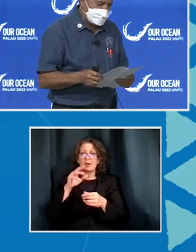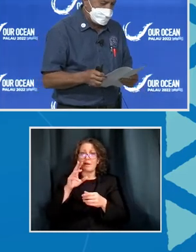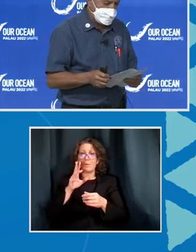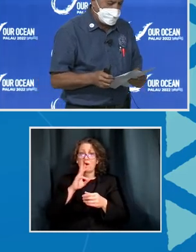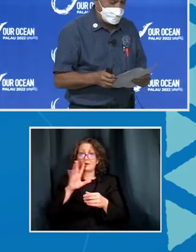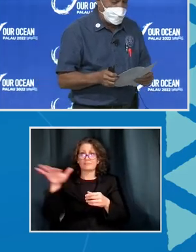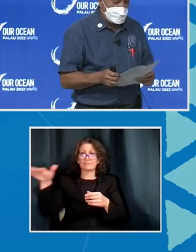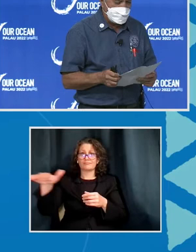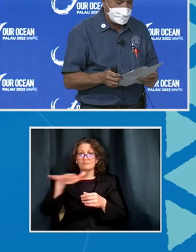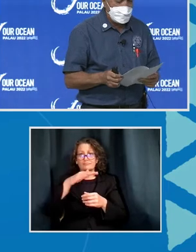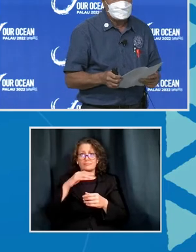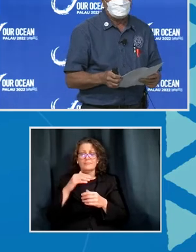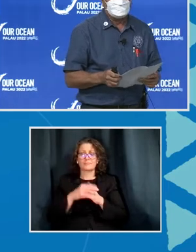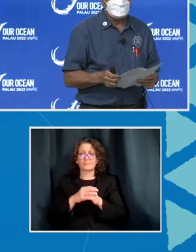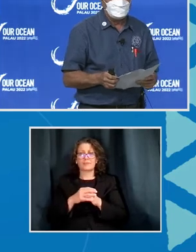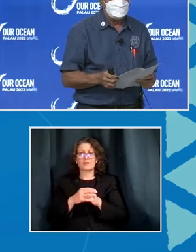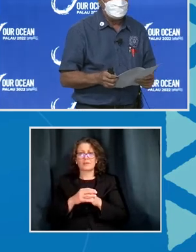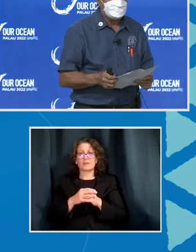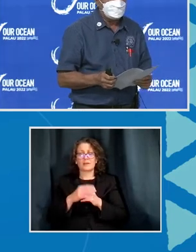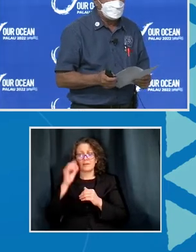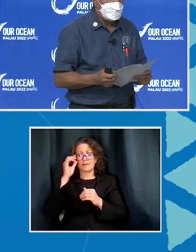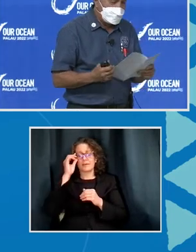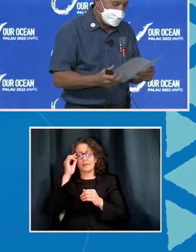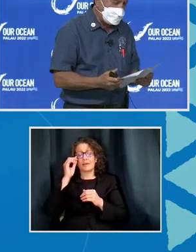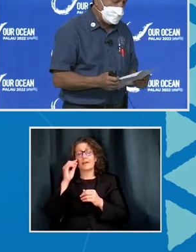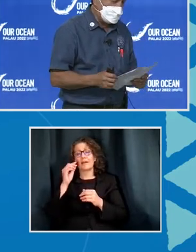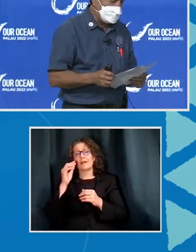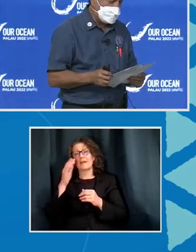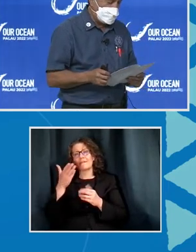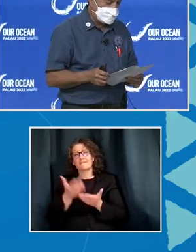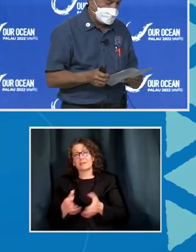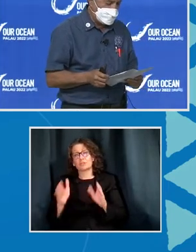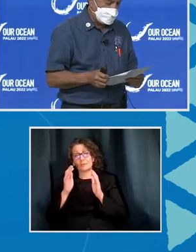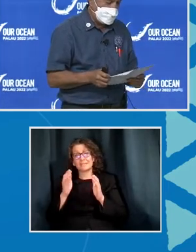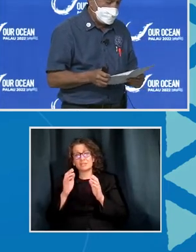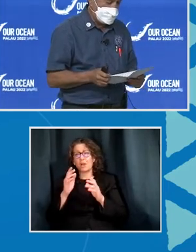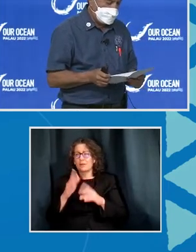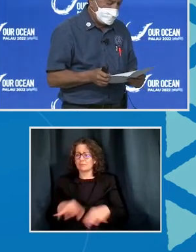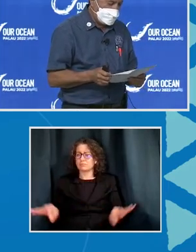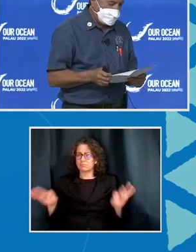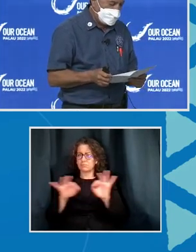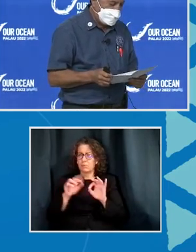Fisheries are a vital part to our economy, and has been mentioned by Dr.